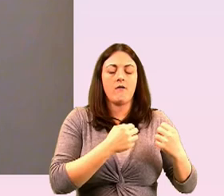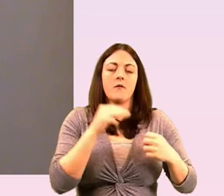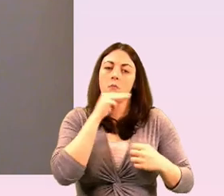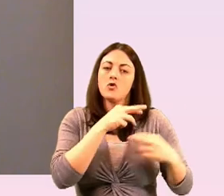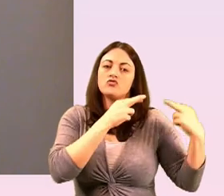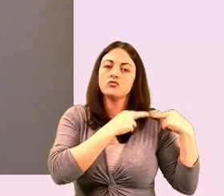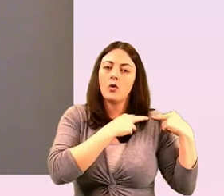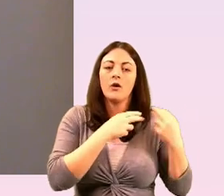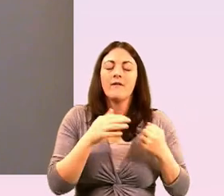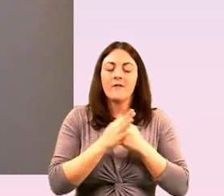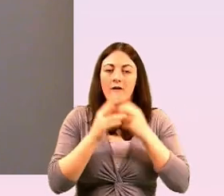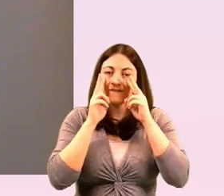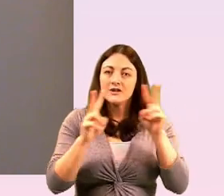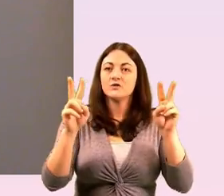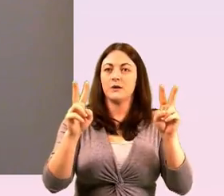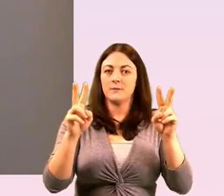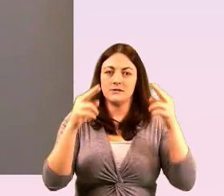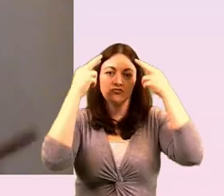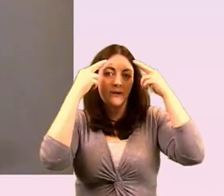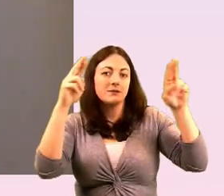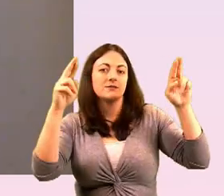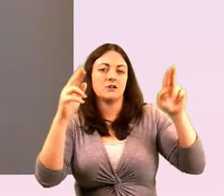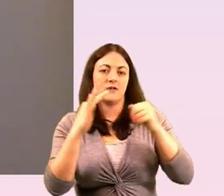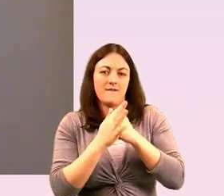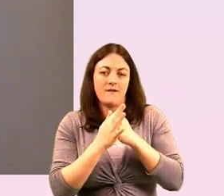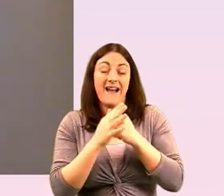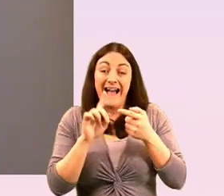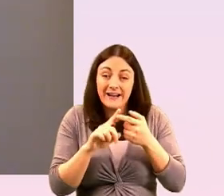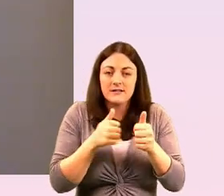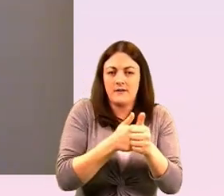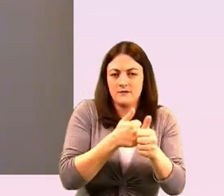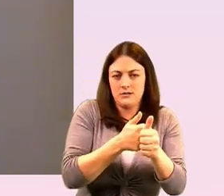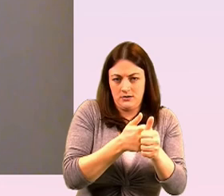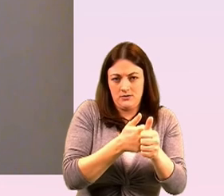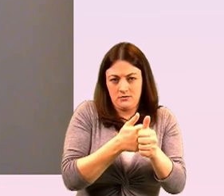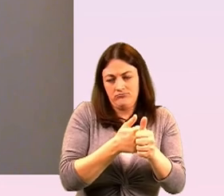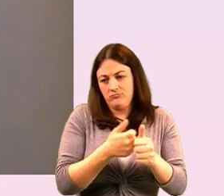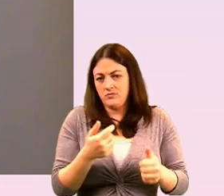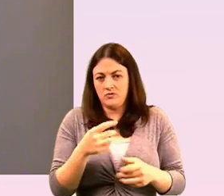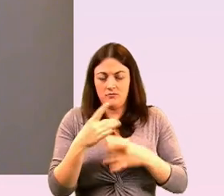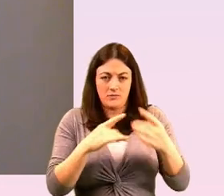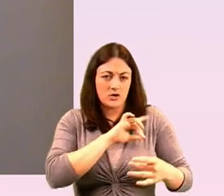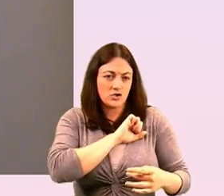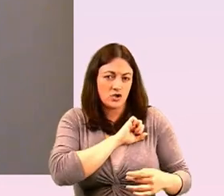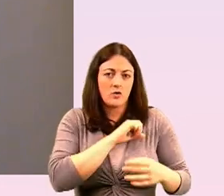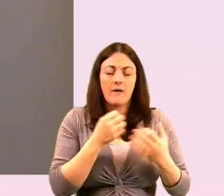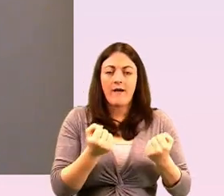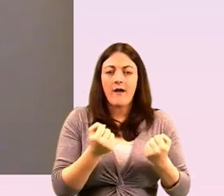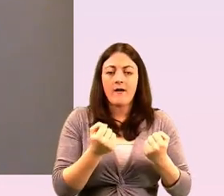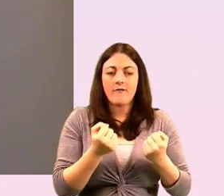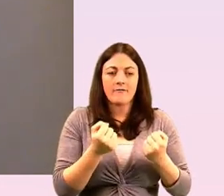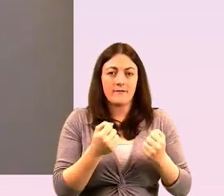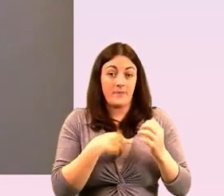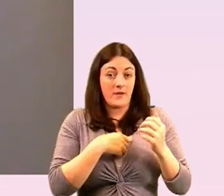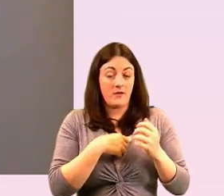and representation and so and also that advocacy work of you know having the petition because the gmhs is